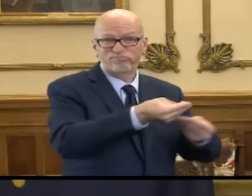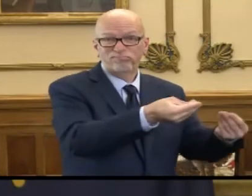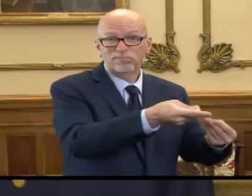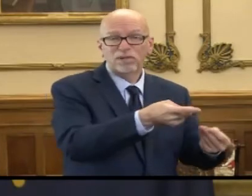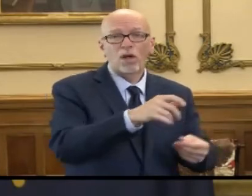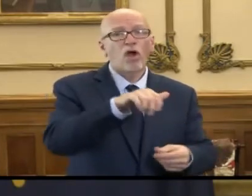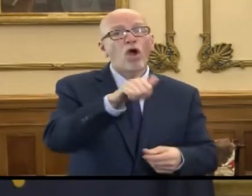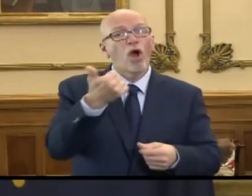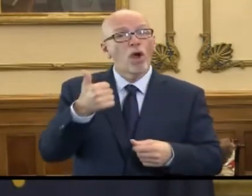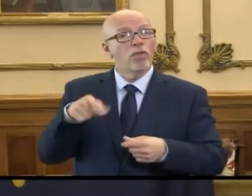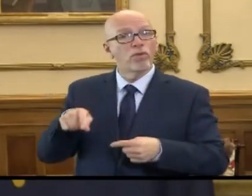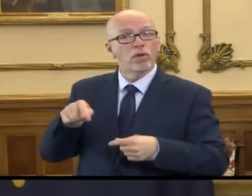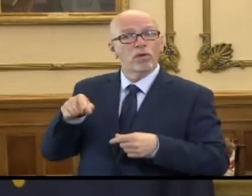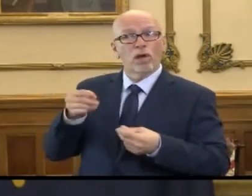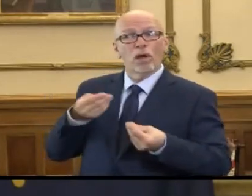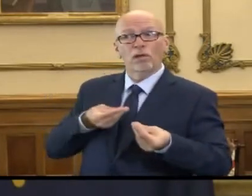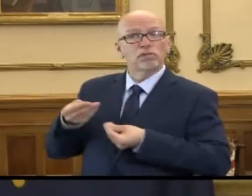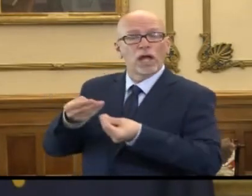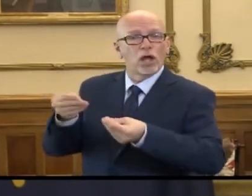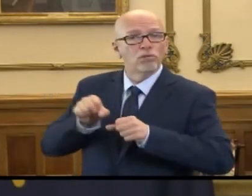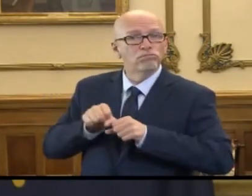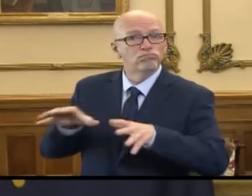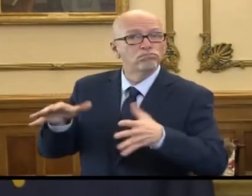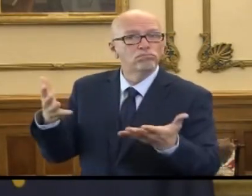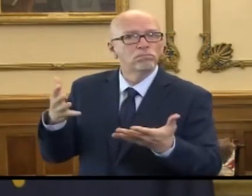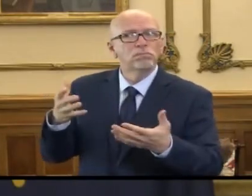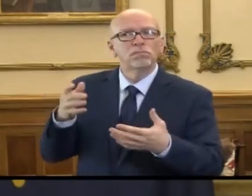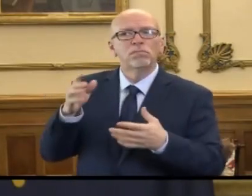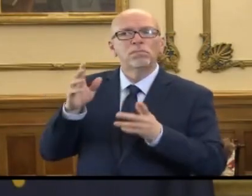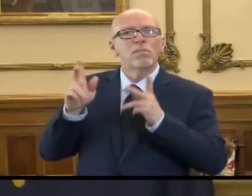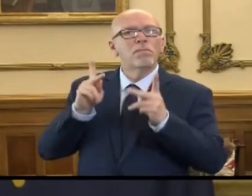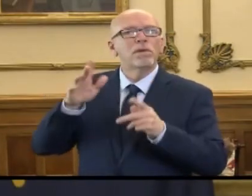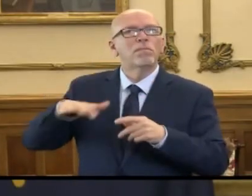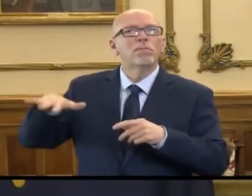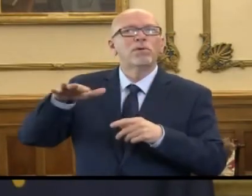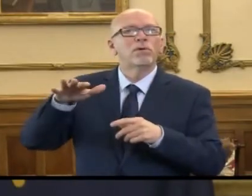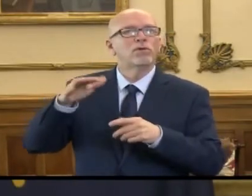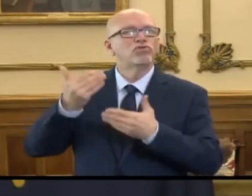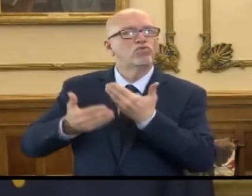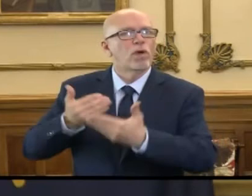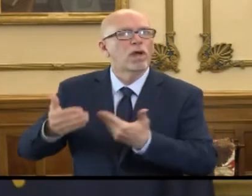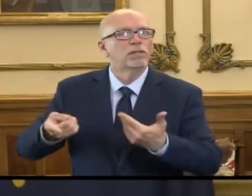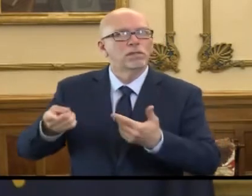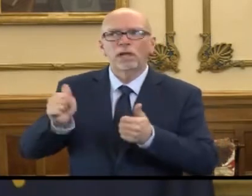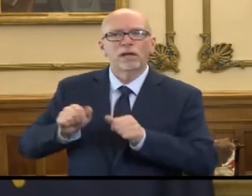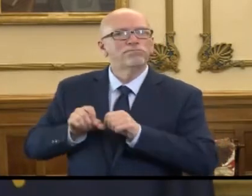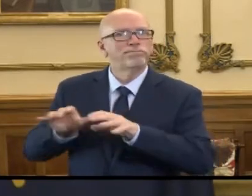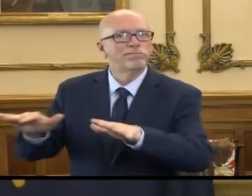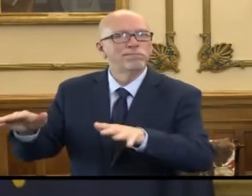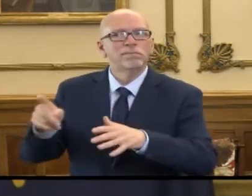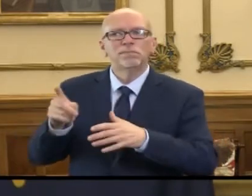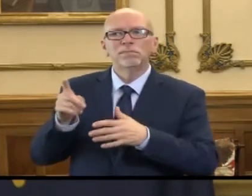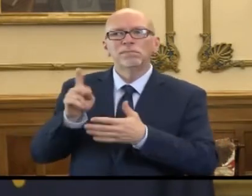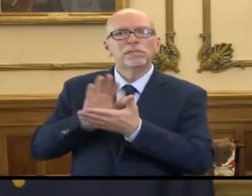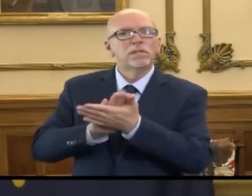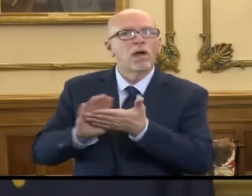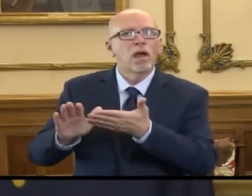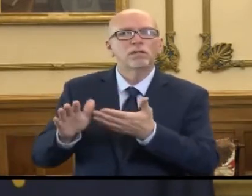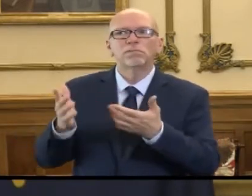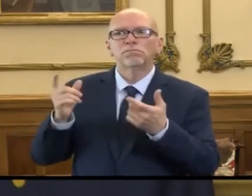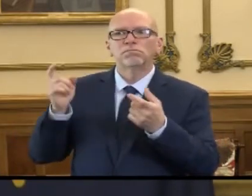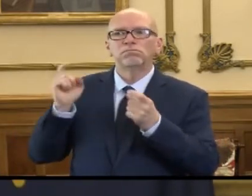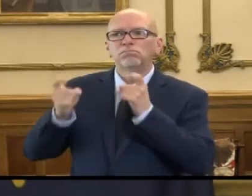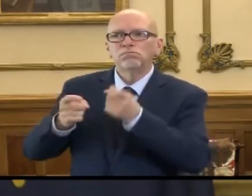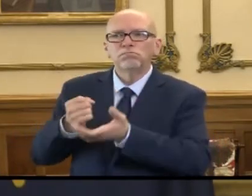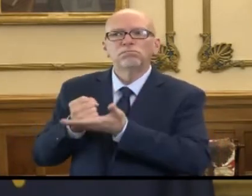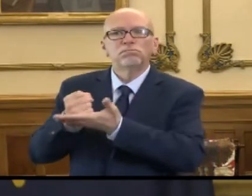the level of Hoosier generosity and kindness. And that